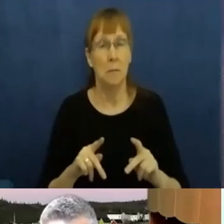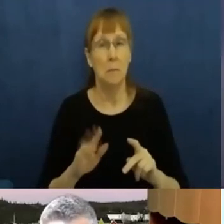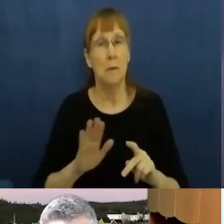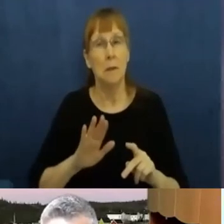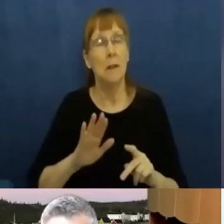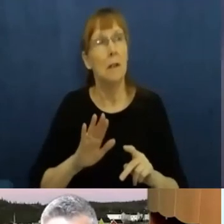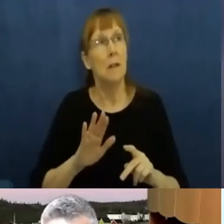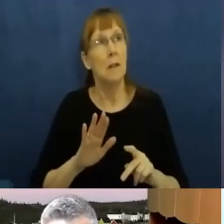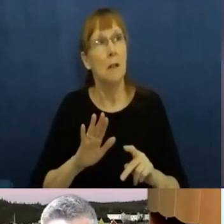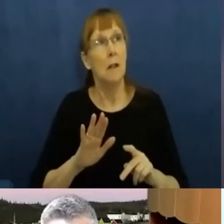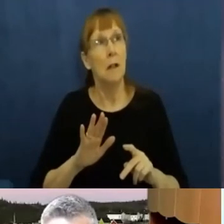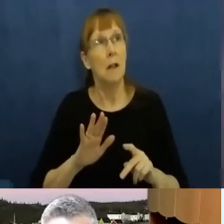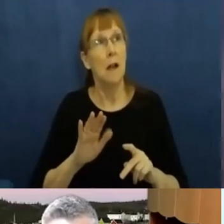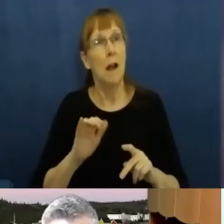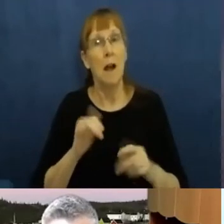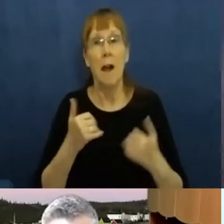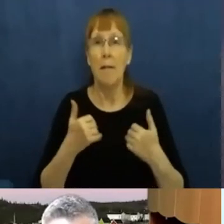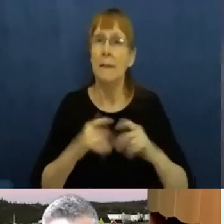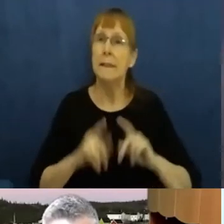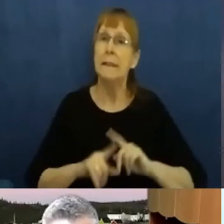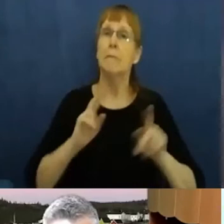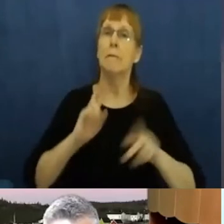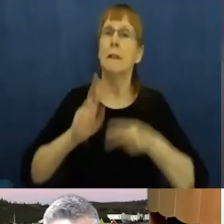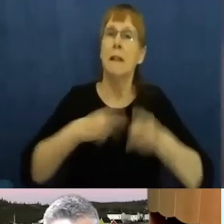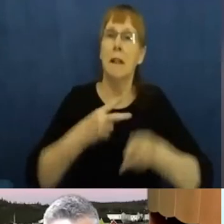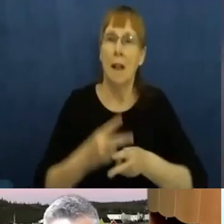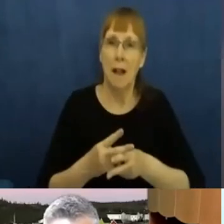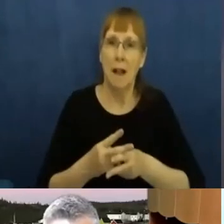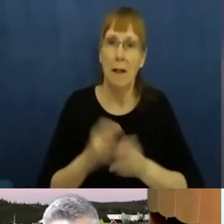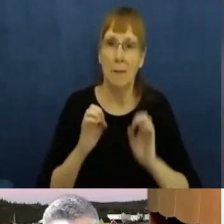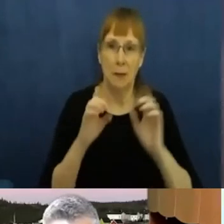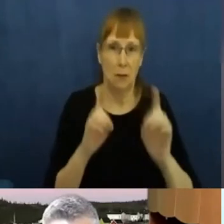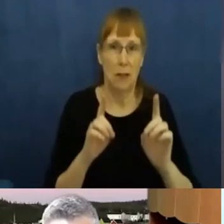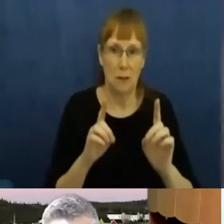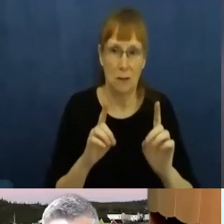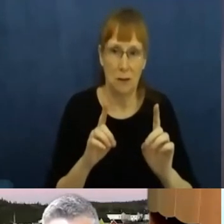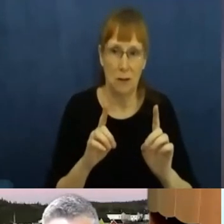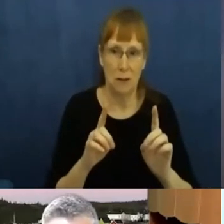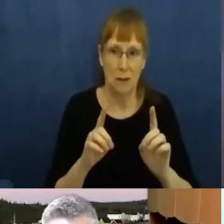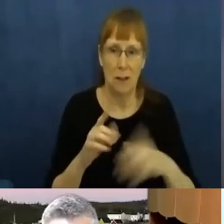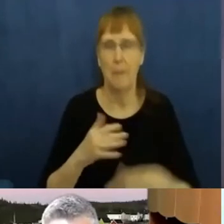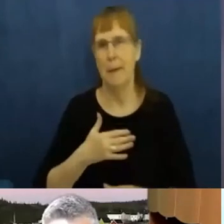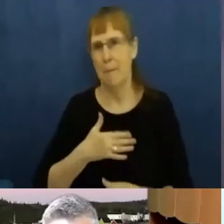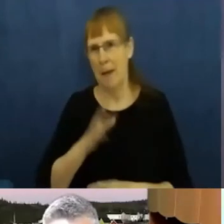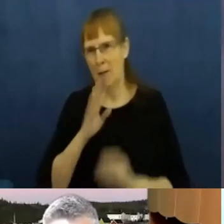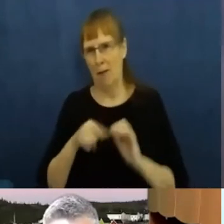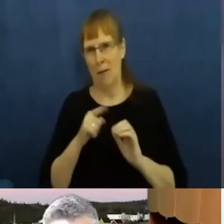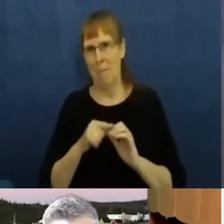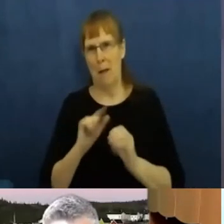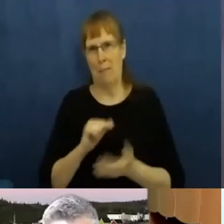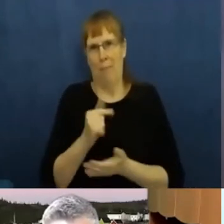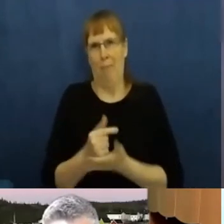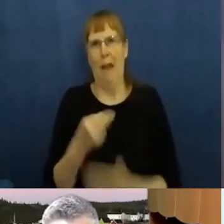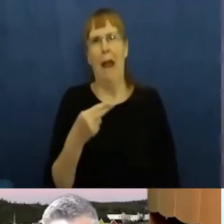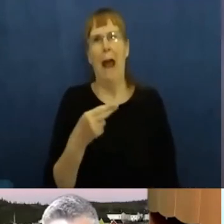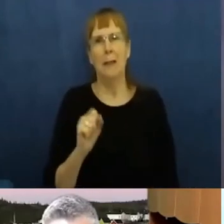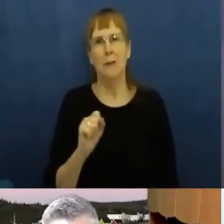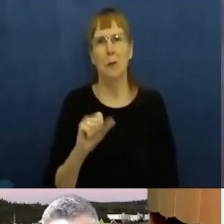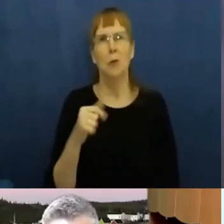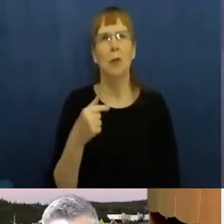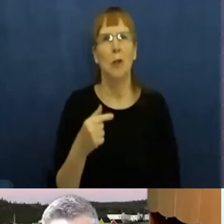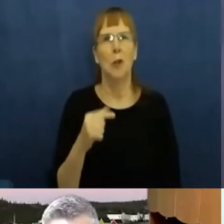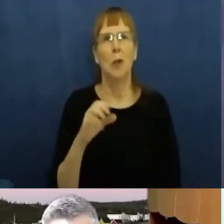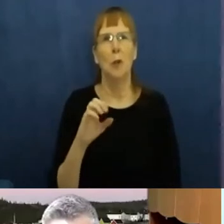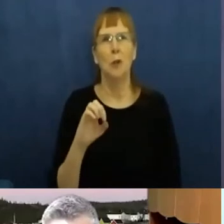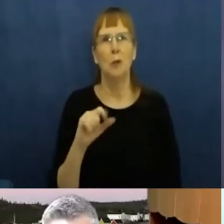education. I mean, mine joke about graduating from Google high school, but our